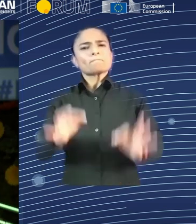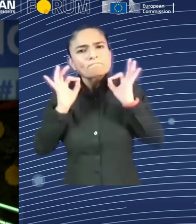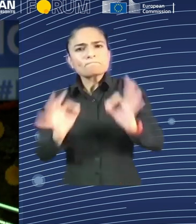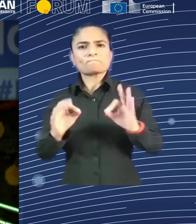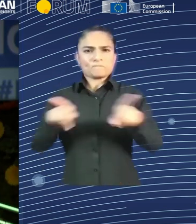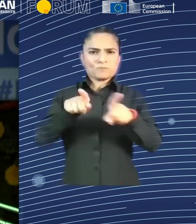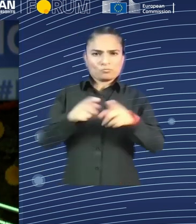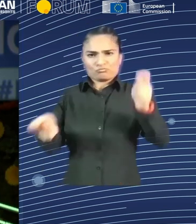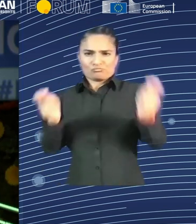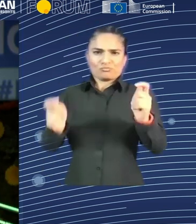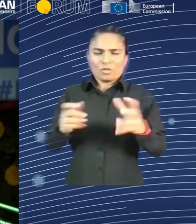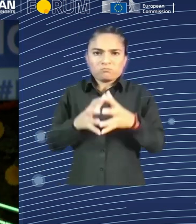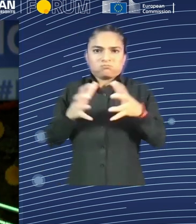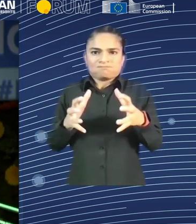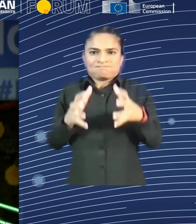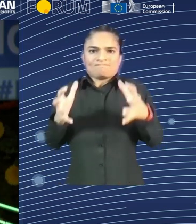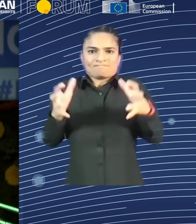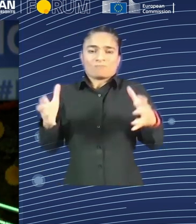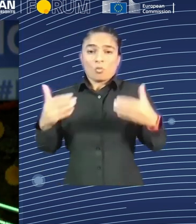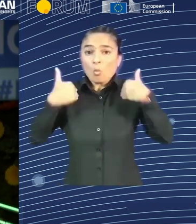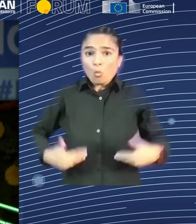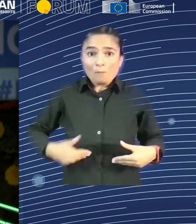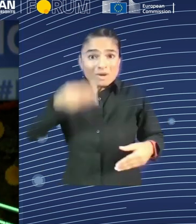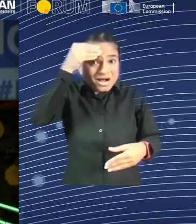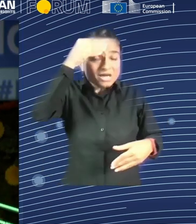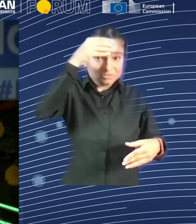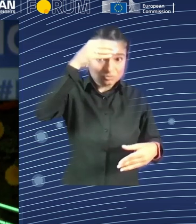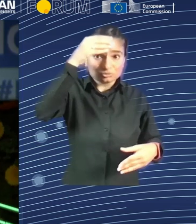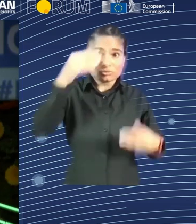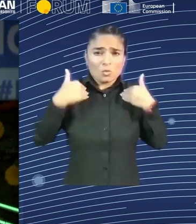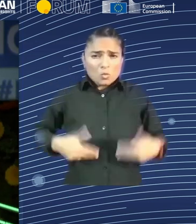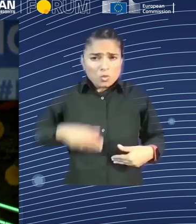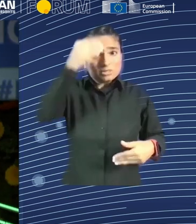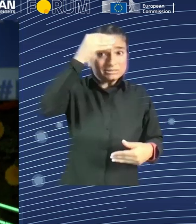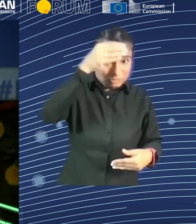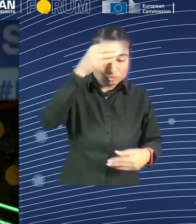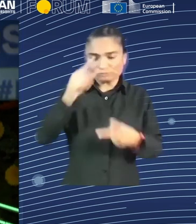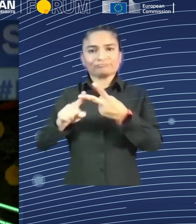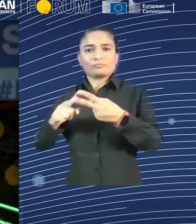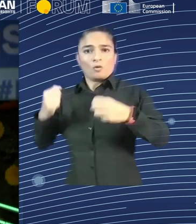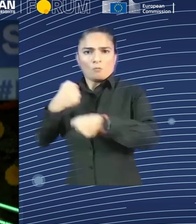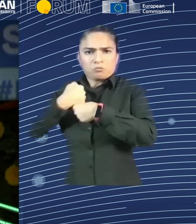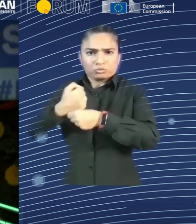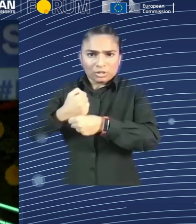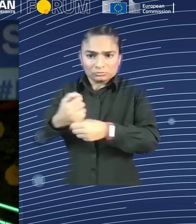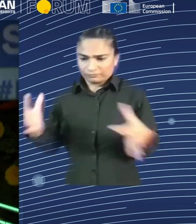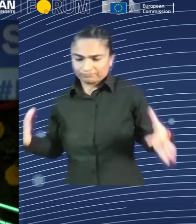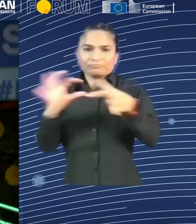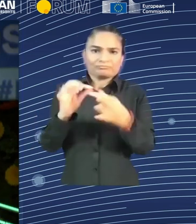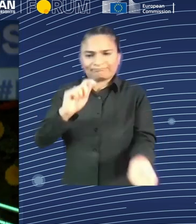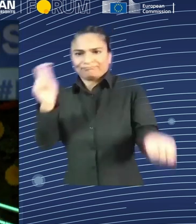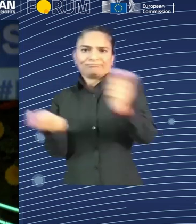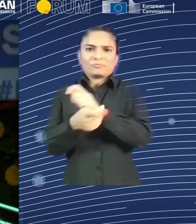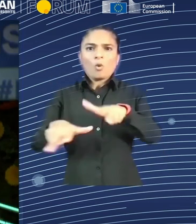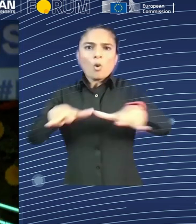The AI is far-reaching across industries, transforming the way organizations make critical decisions. And the use of it is changing the